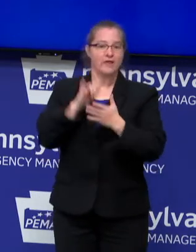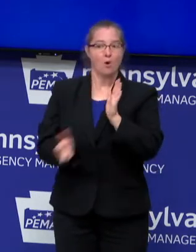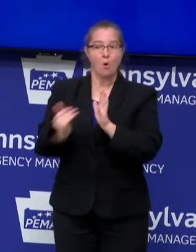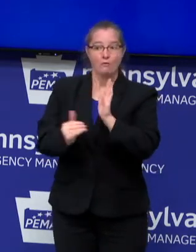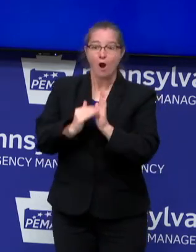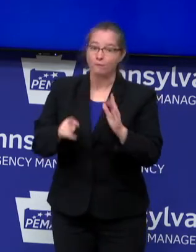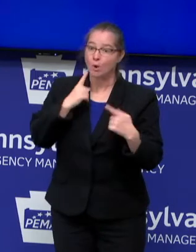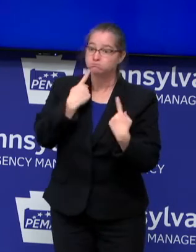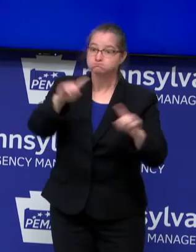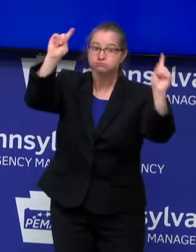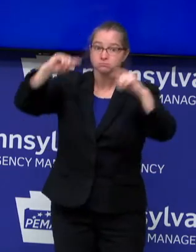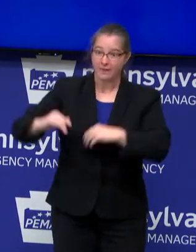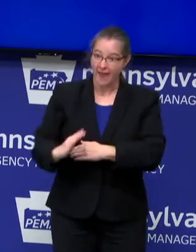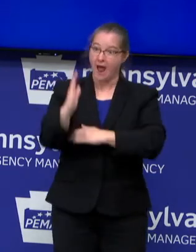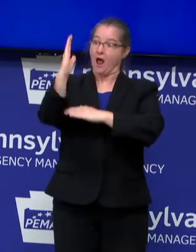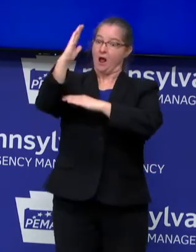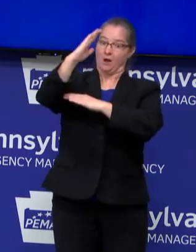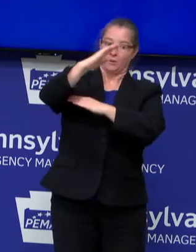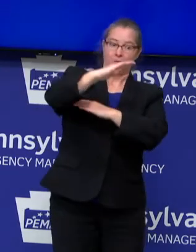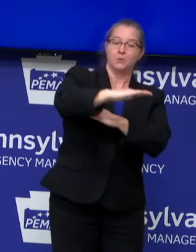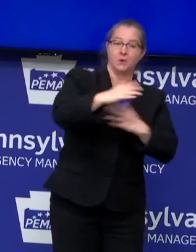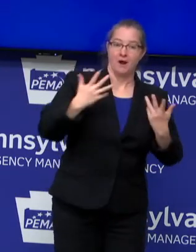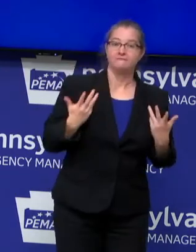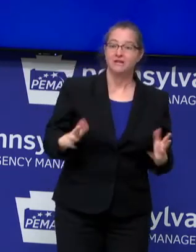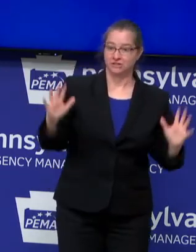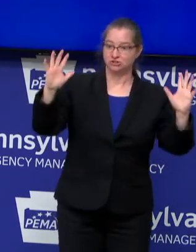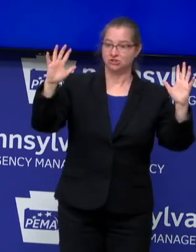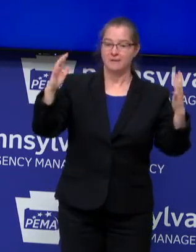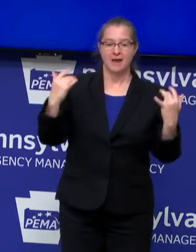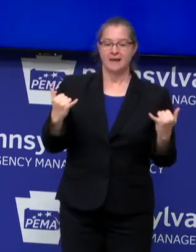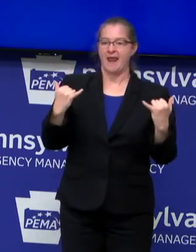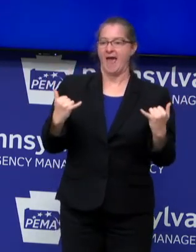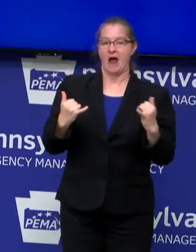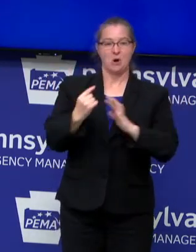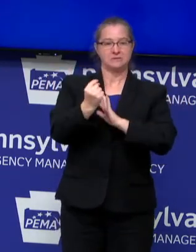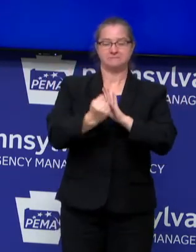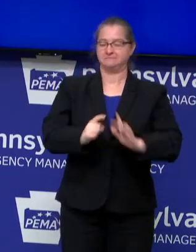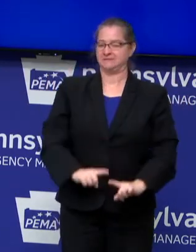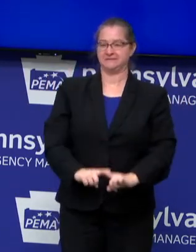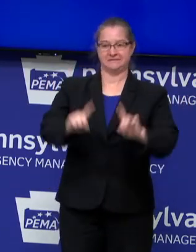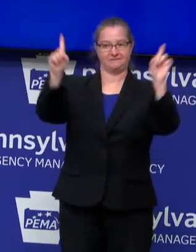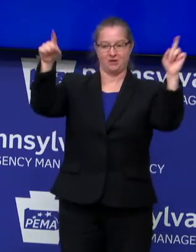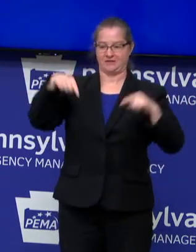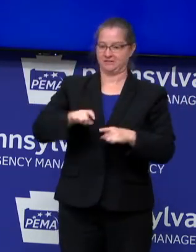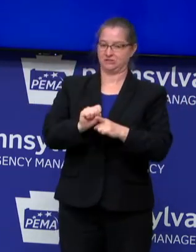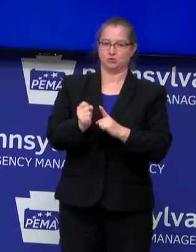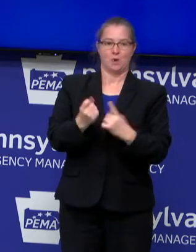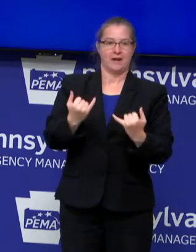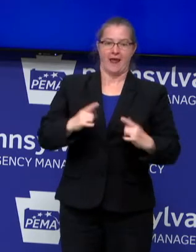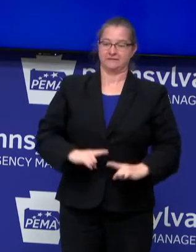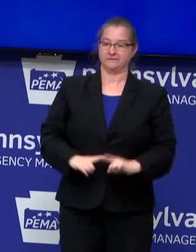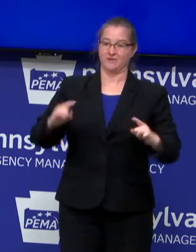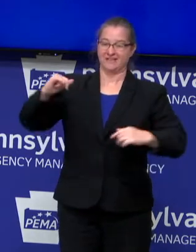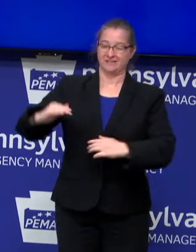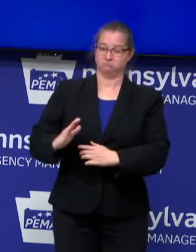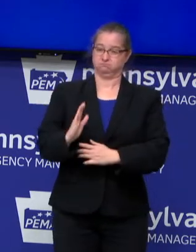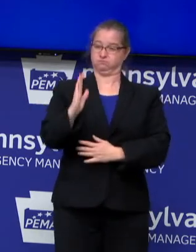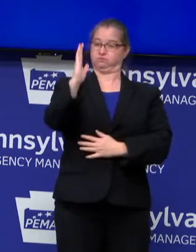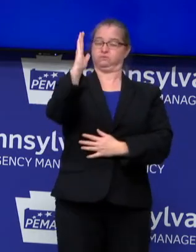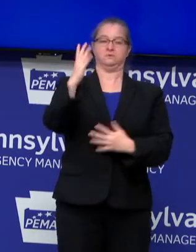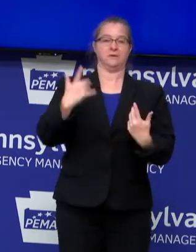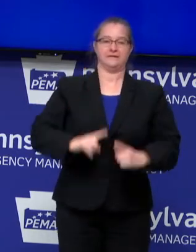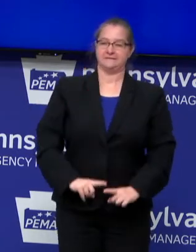again. We did it. Okay. We did it, but this is a different time. Okay. This curve and this surge is a